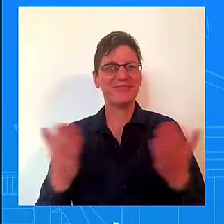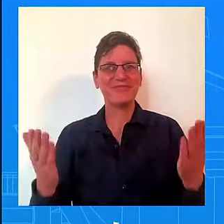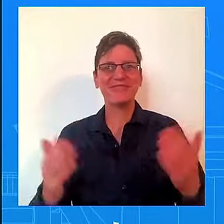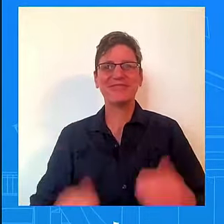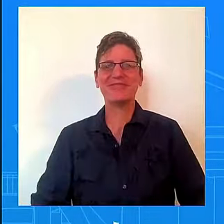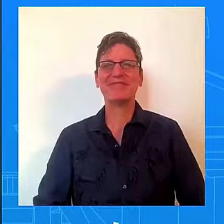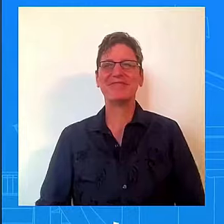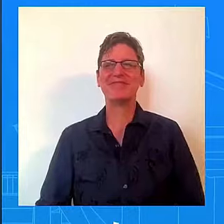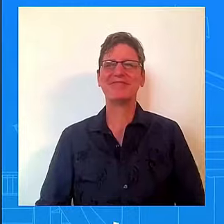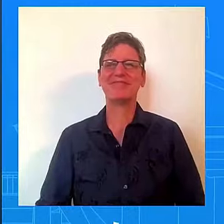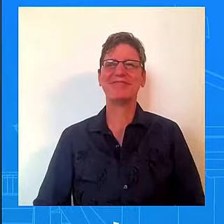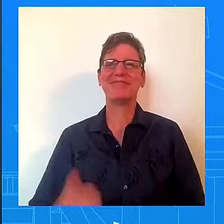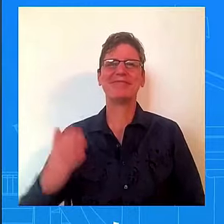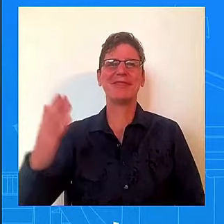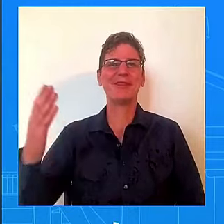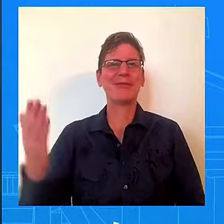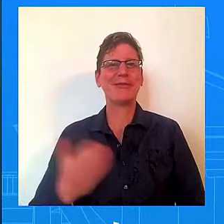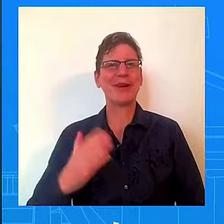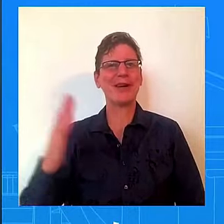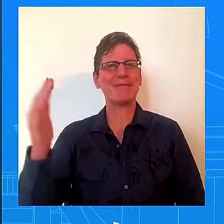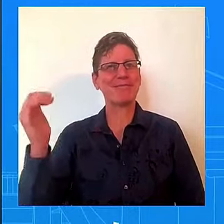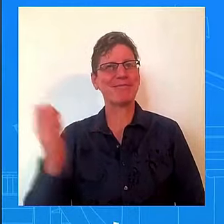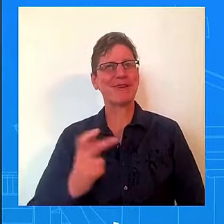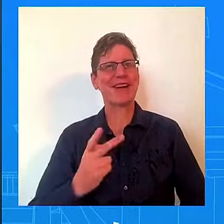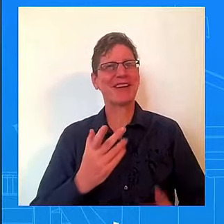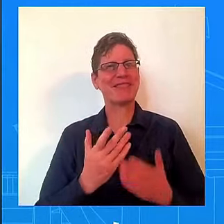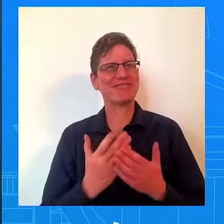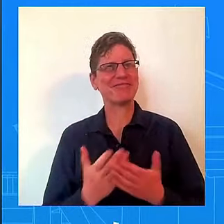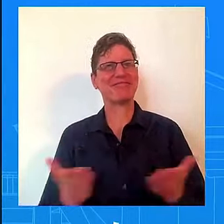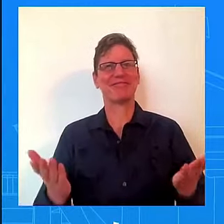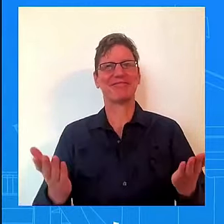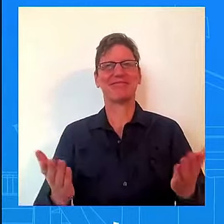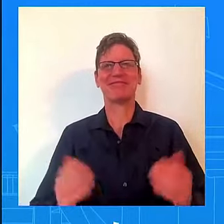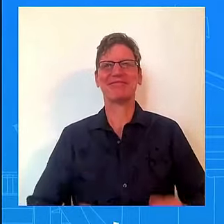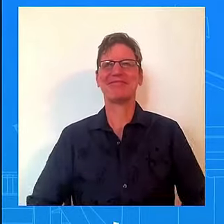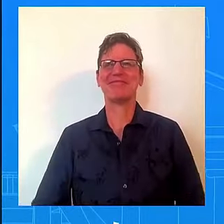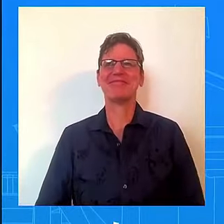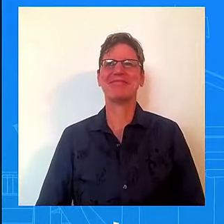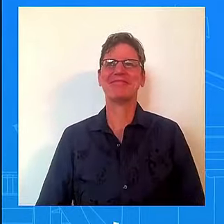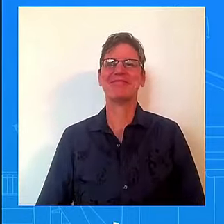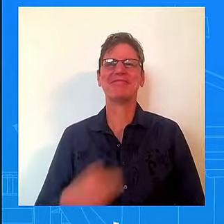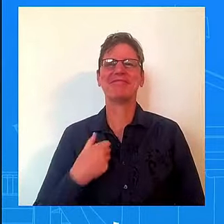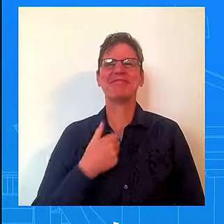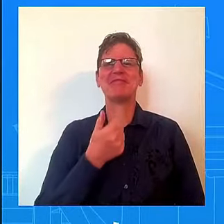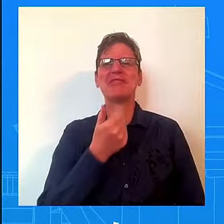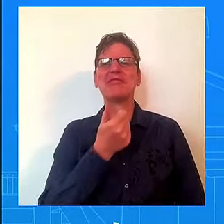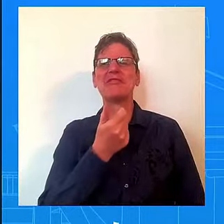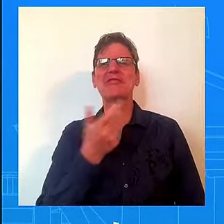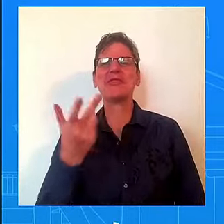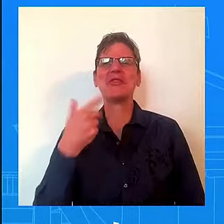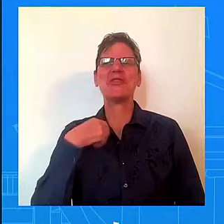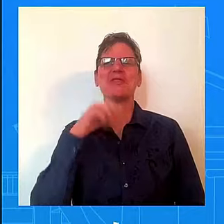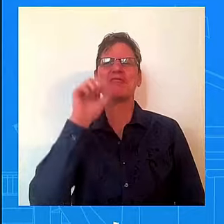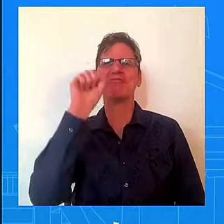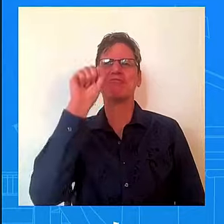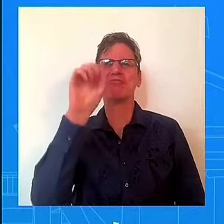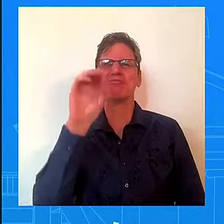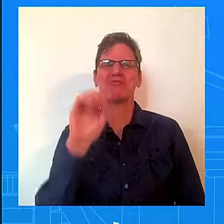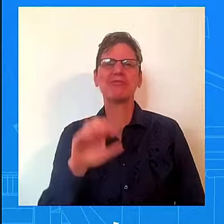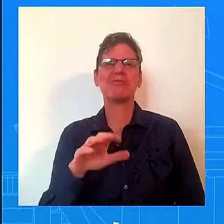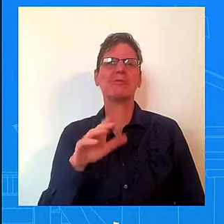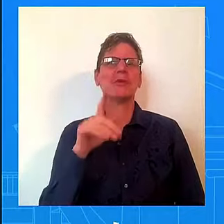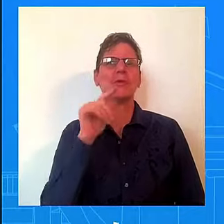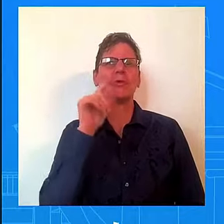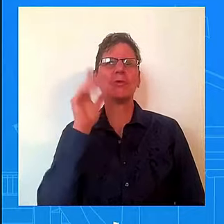Okay, just a couple of things, and then I'll turn it over to our guest. Today, President Biden spoke virtually with